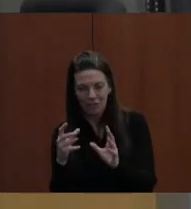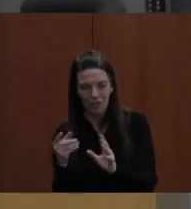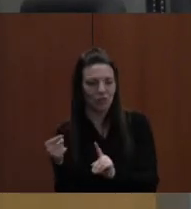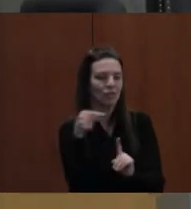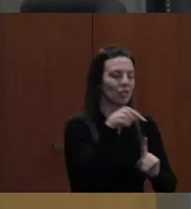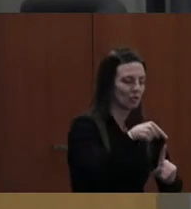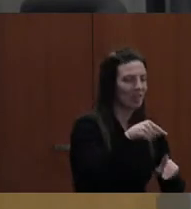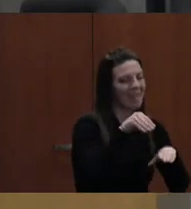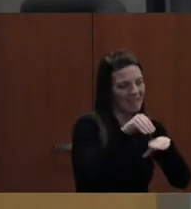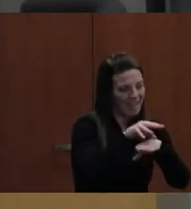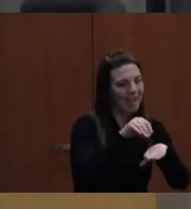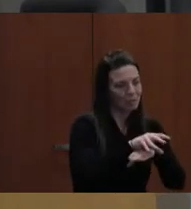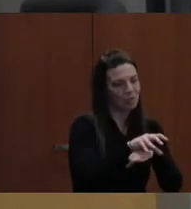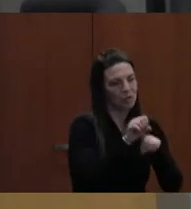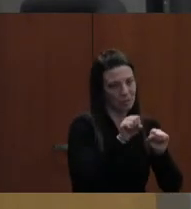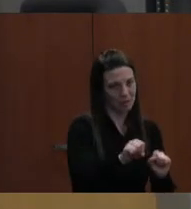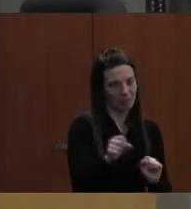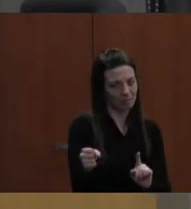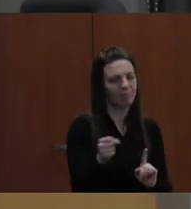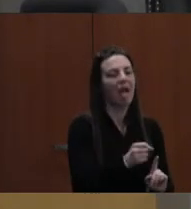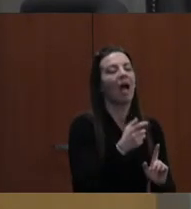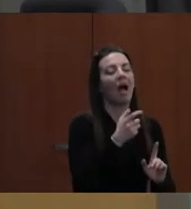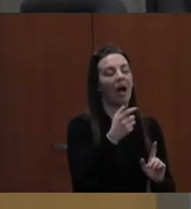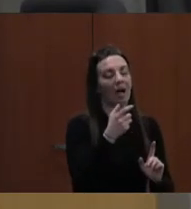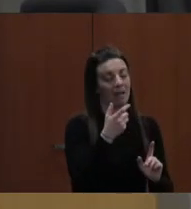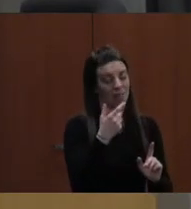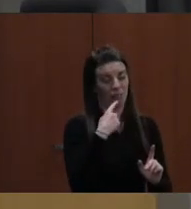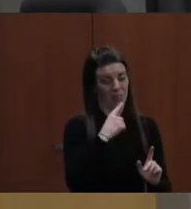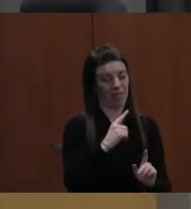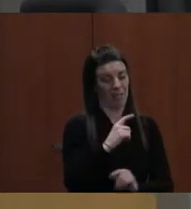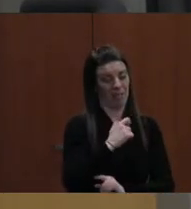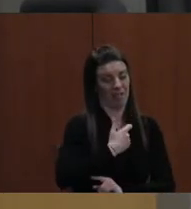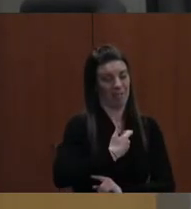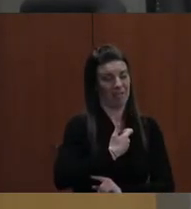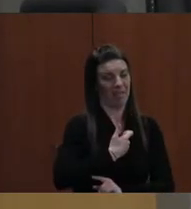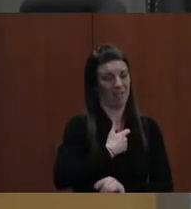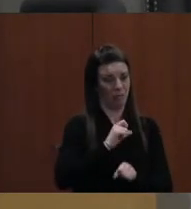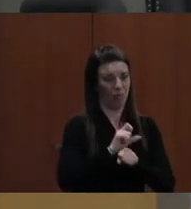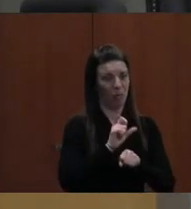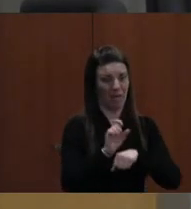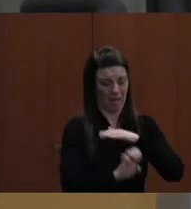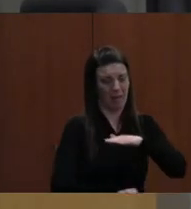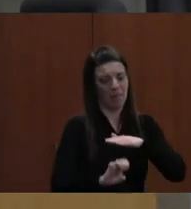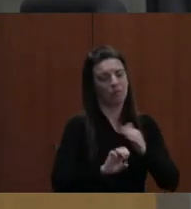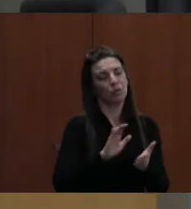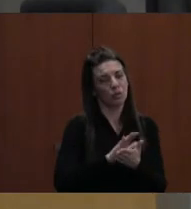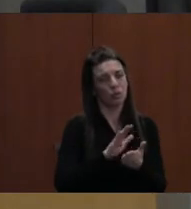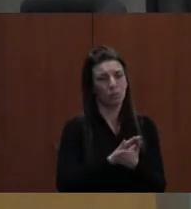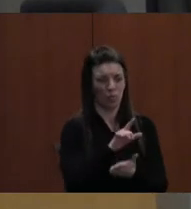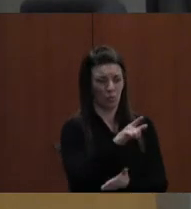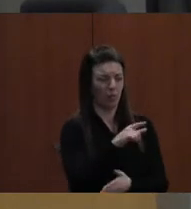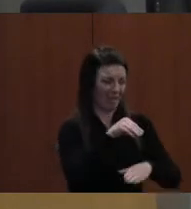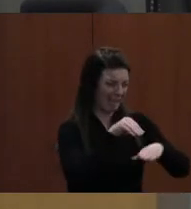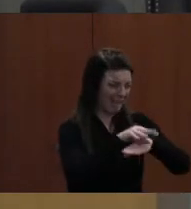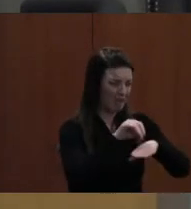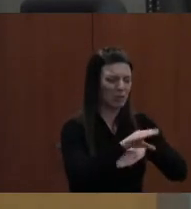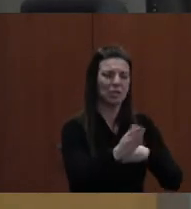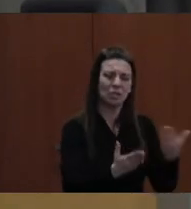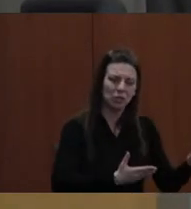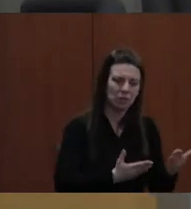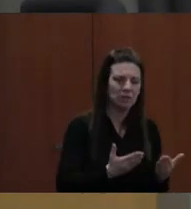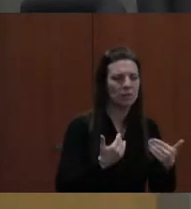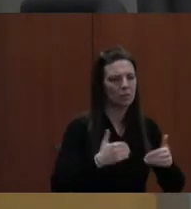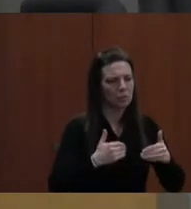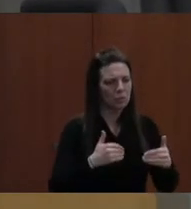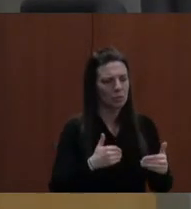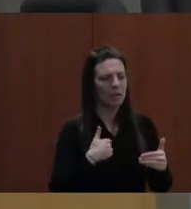Additionally, I know having worked in an elementary school, the services that a counselor can provide. There are groups, small groups of